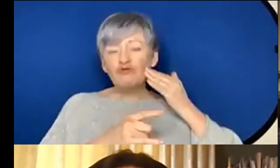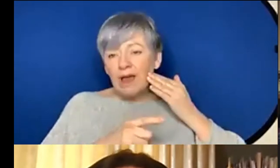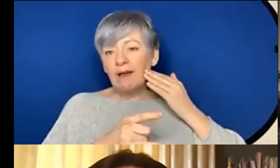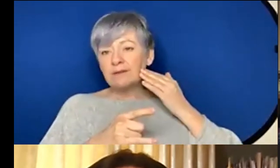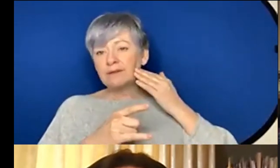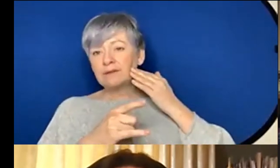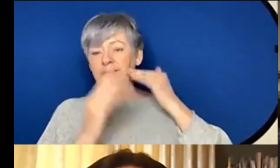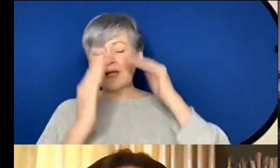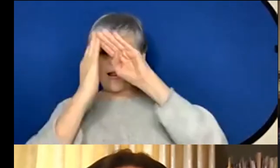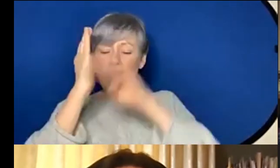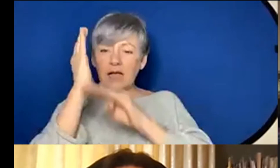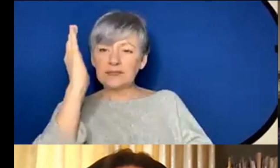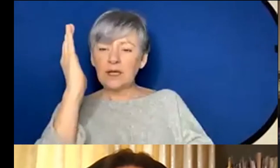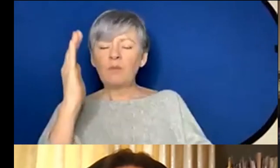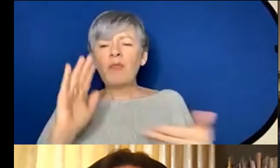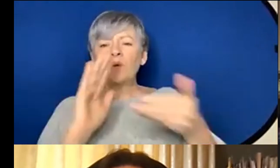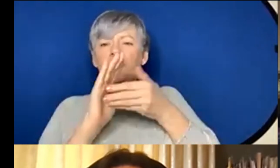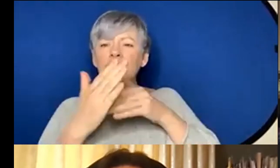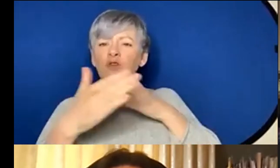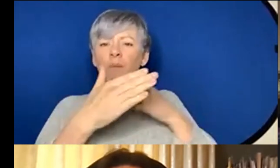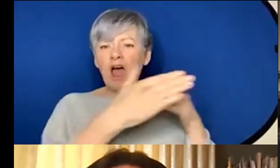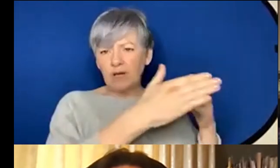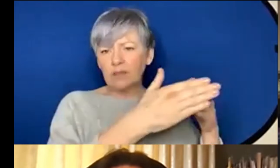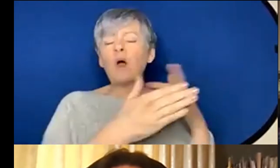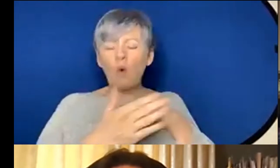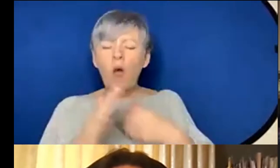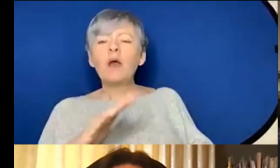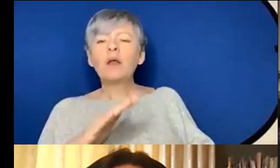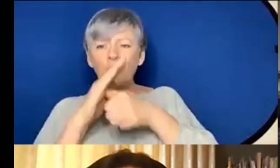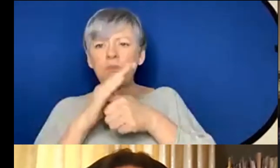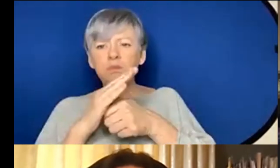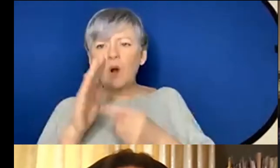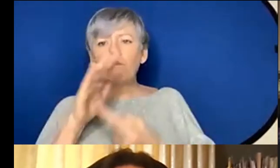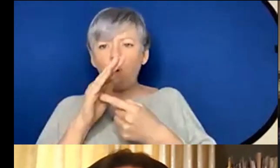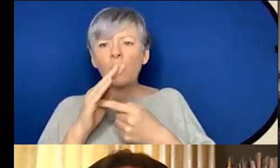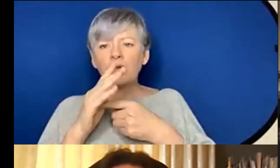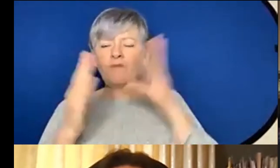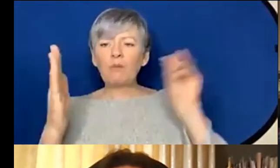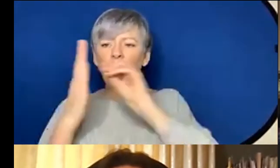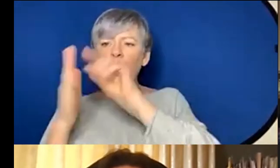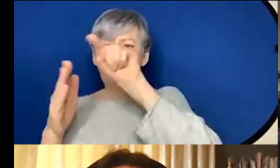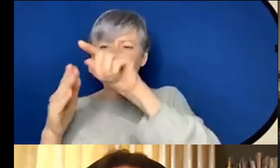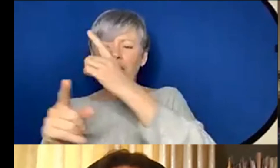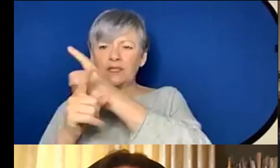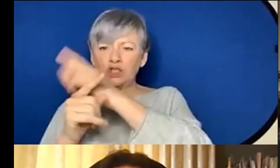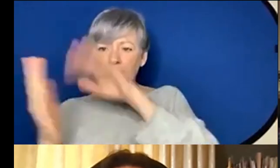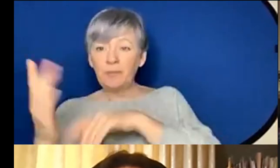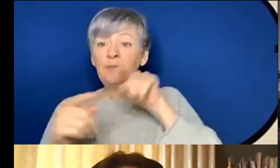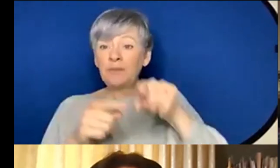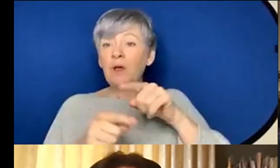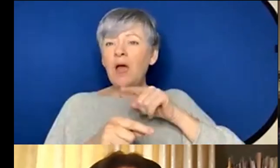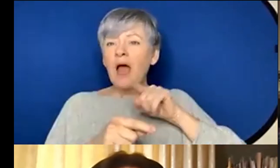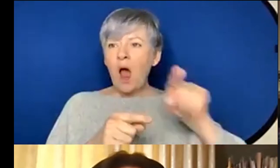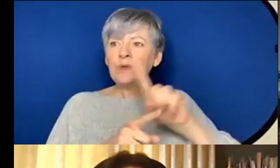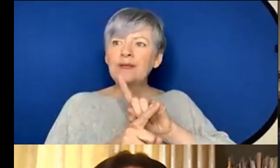so yeah those additional barriers I think are really important to bring up and thank you Eleanor for for putting that in the chat um so yeah I was a little late to